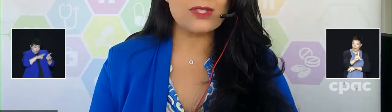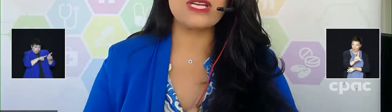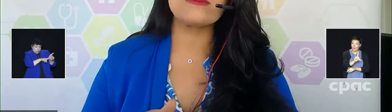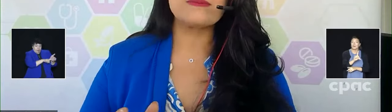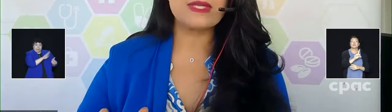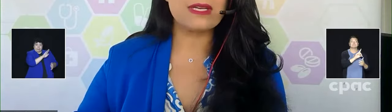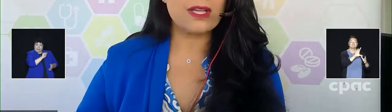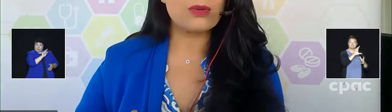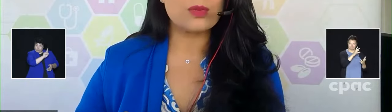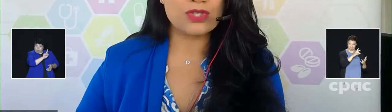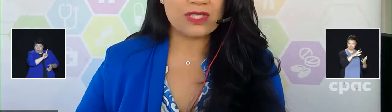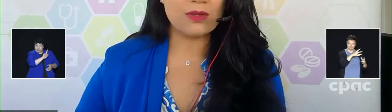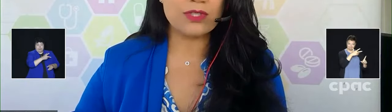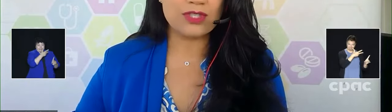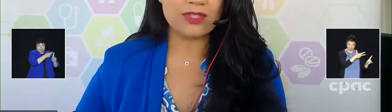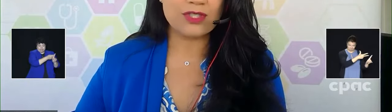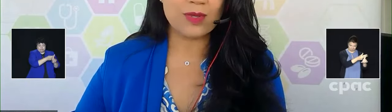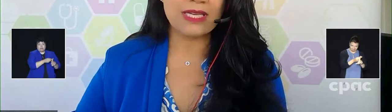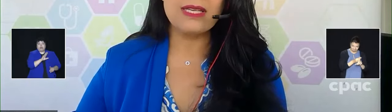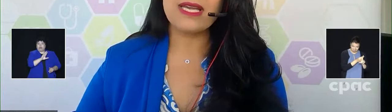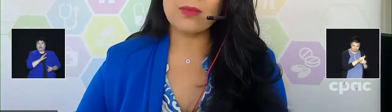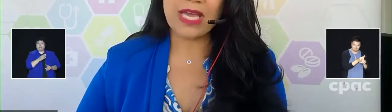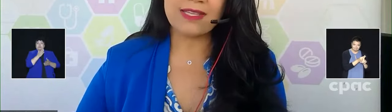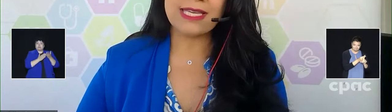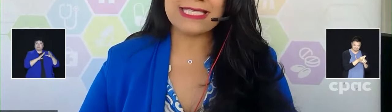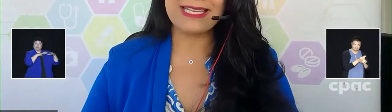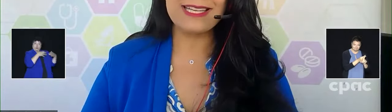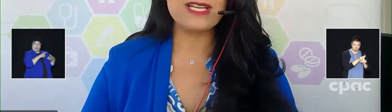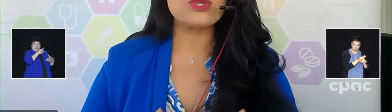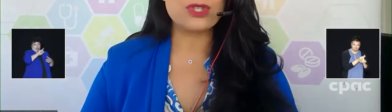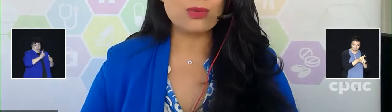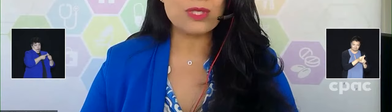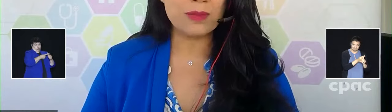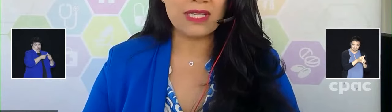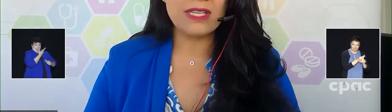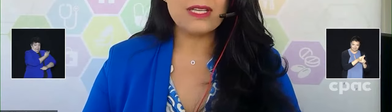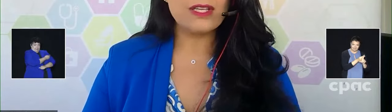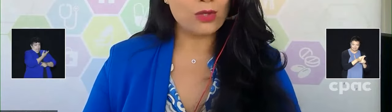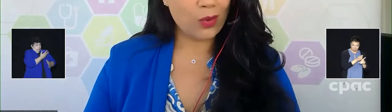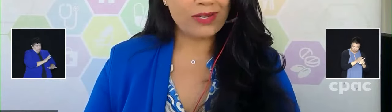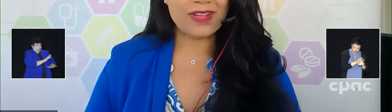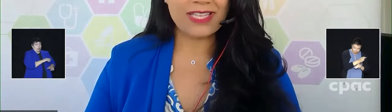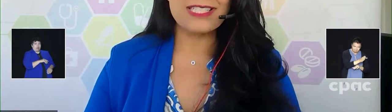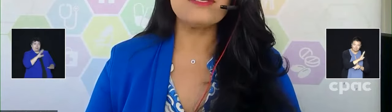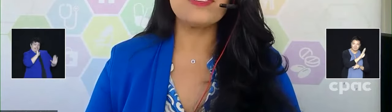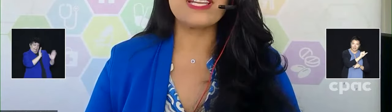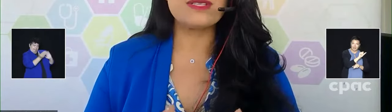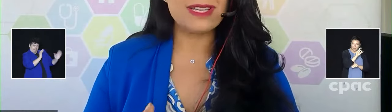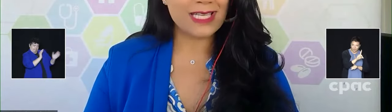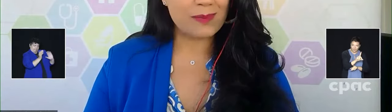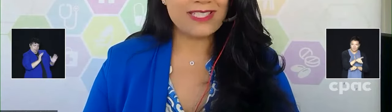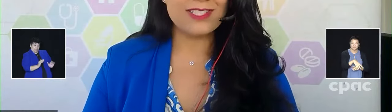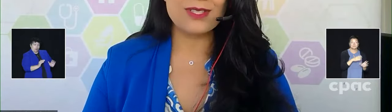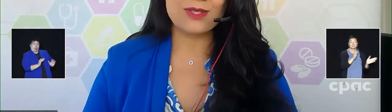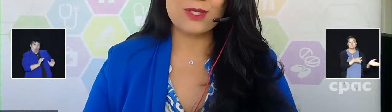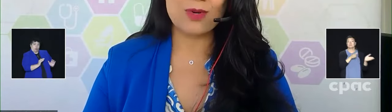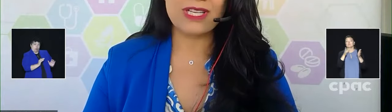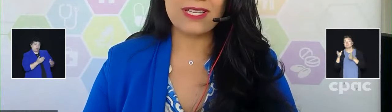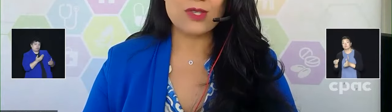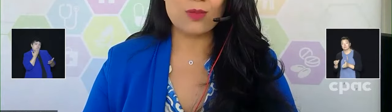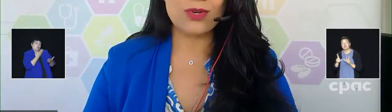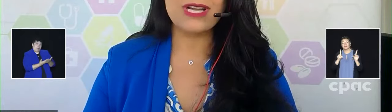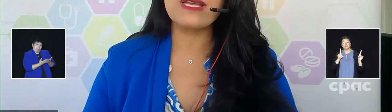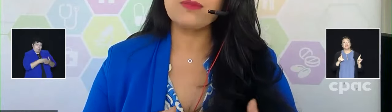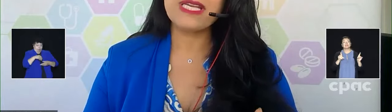the BA-1 strain and another group just the original strain and we had that data and it was shown to be quite effective and expected to